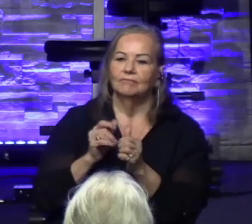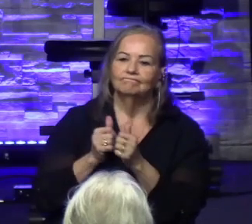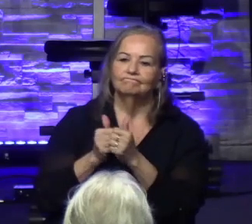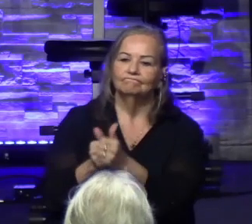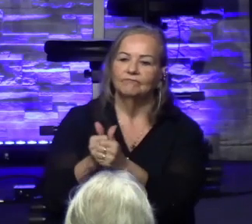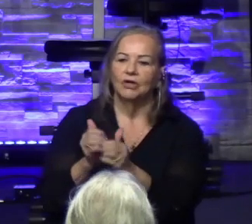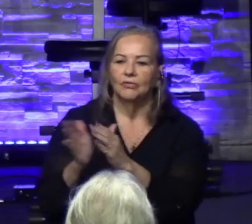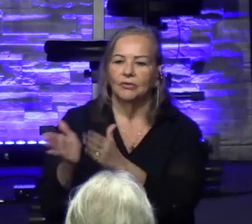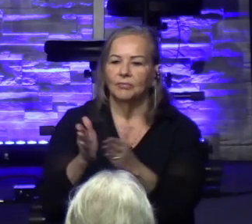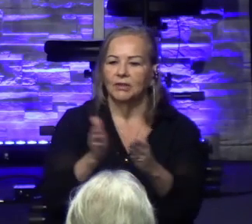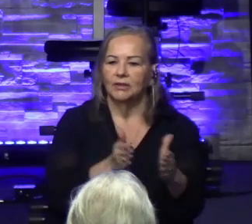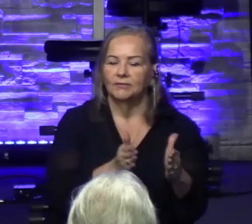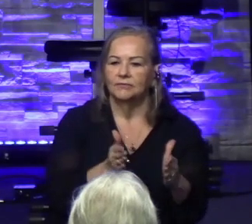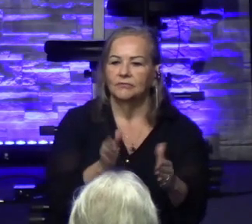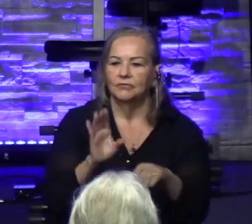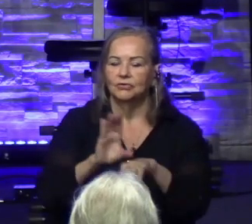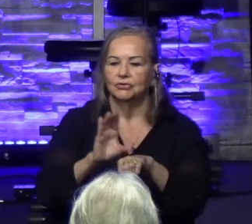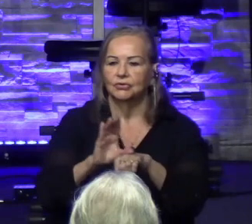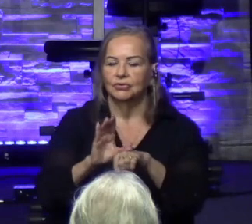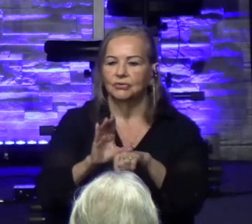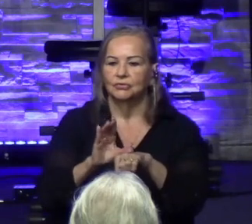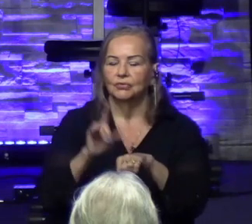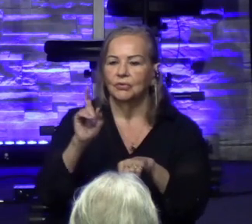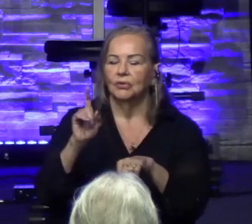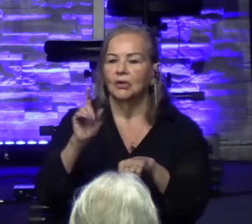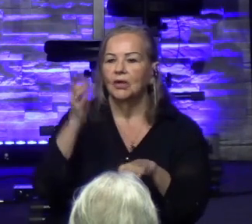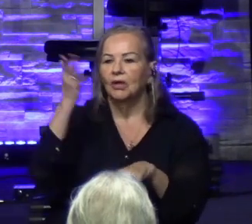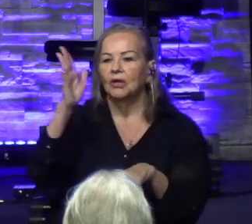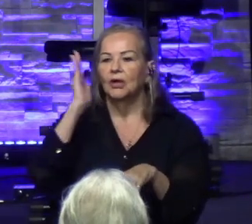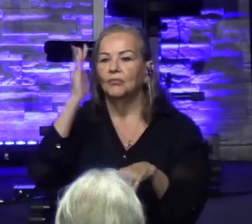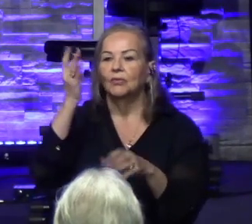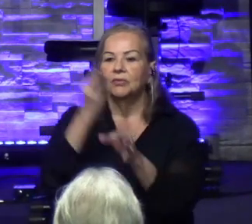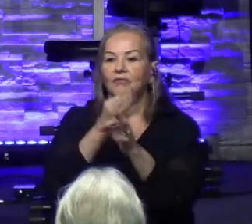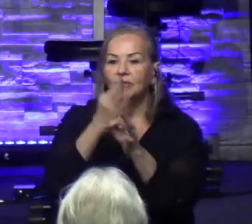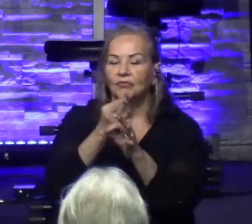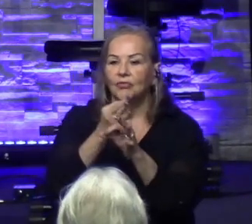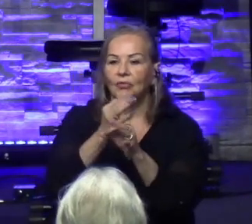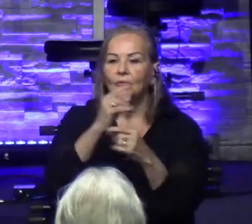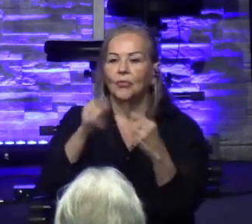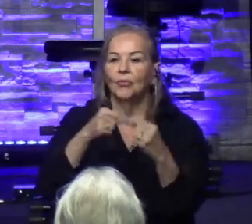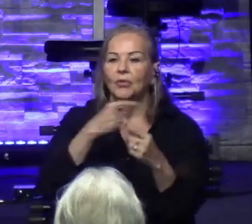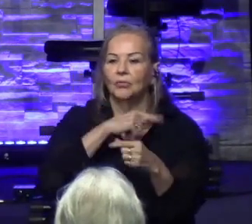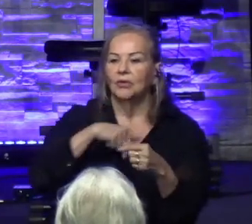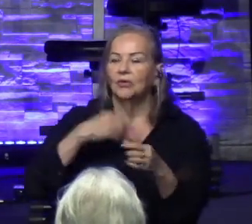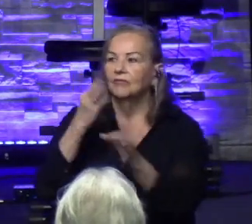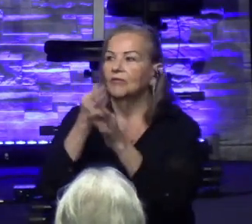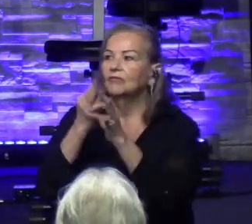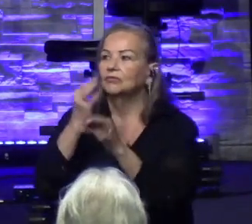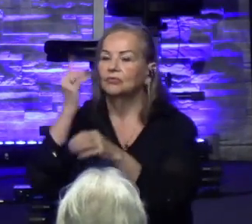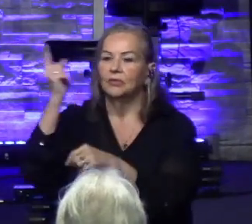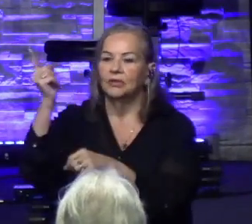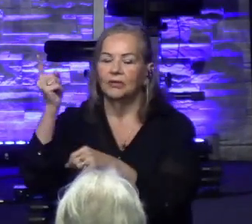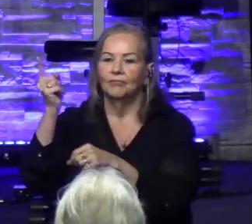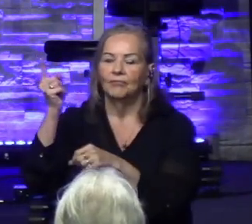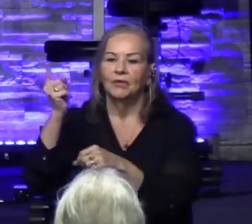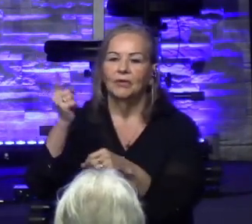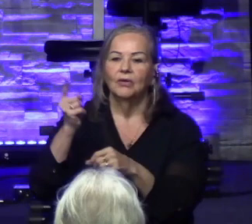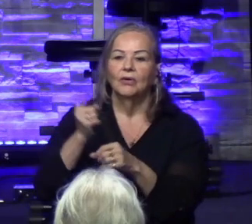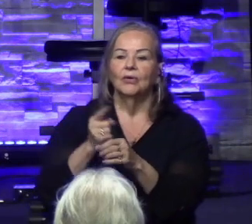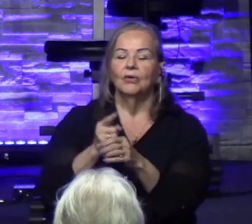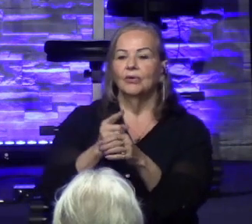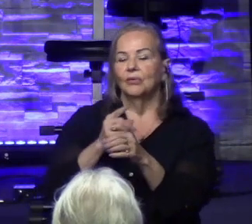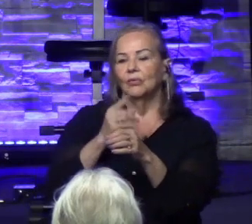God is going to be faithful to us when we're faithful to him. We just had a series at the beginning of the year on stewardship. We talked all about how if